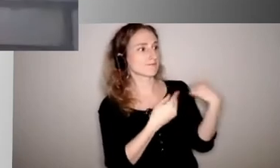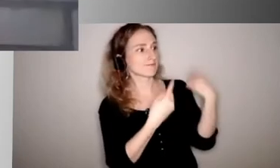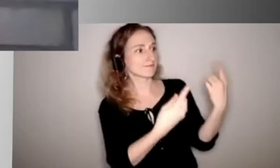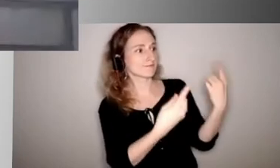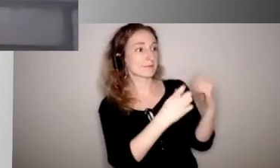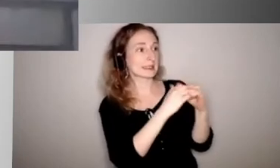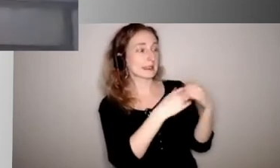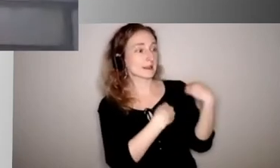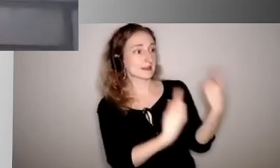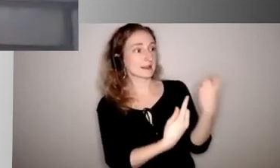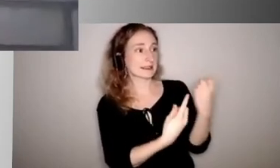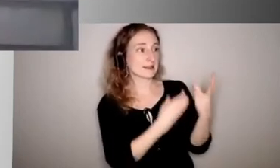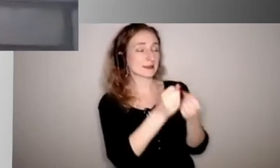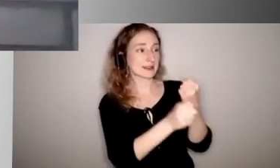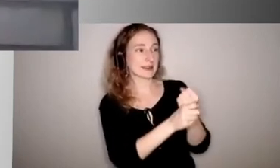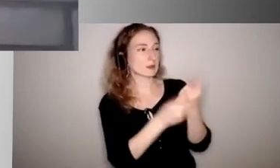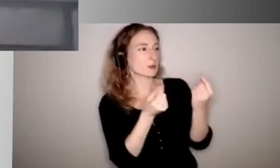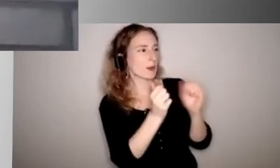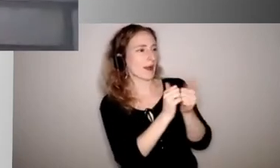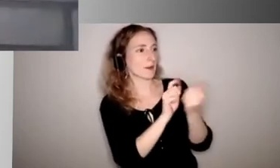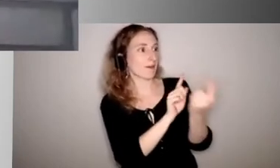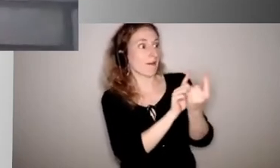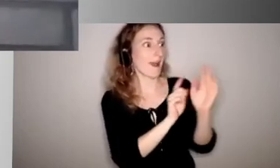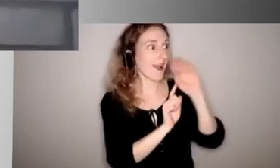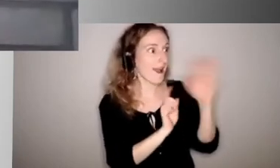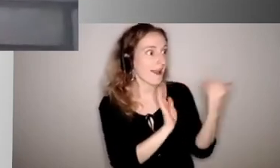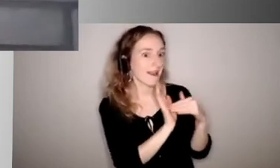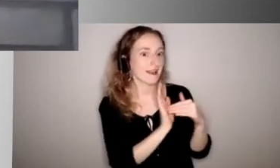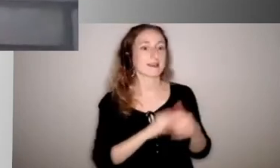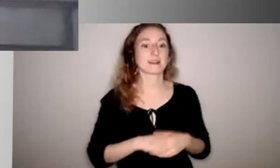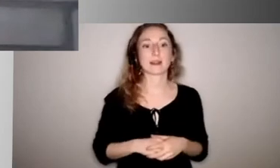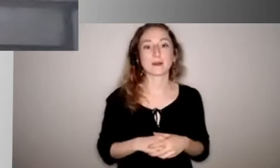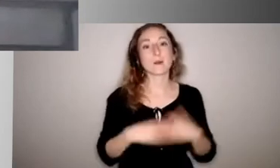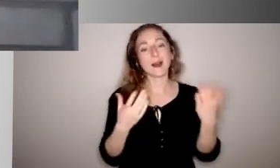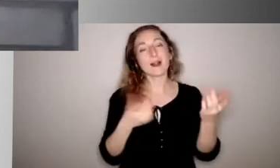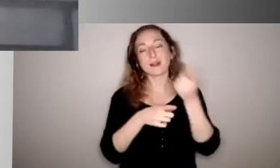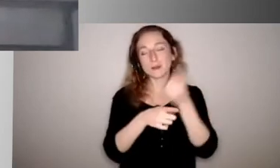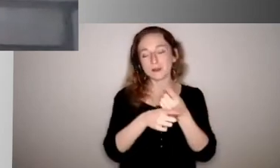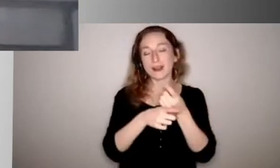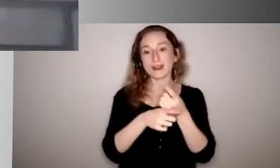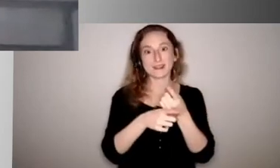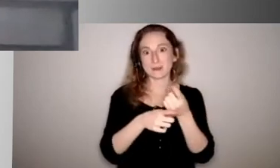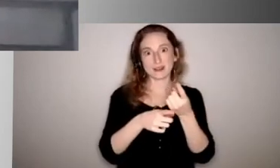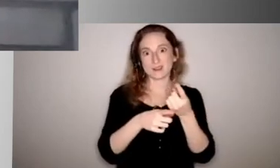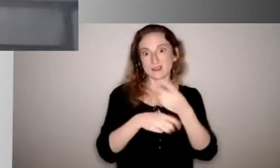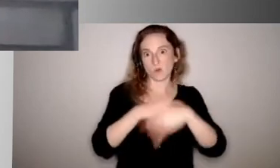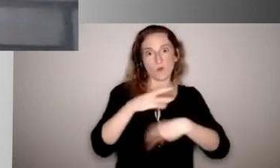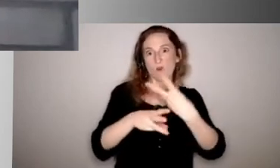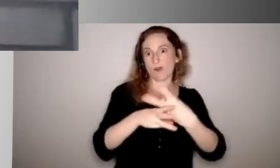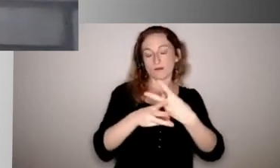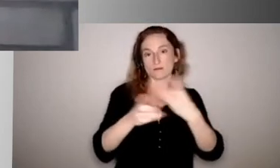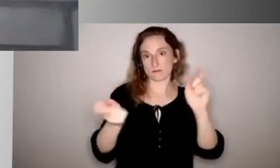Well, not just in the going back to school, but in just the world, so much has happened. I have very unique opportunity